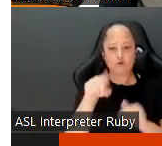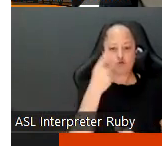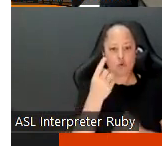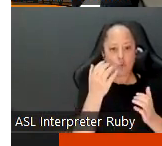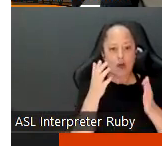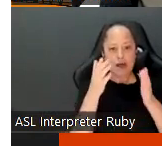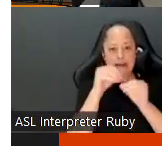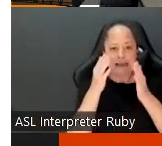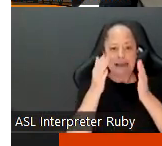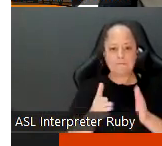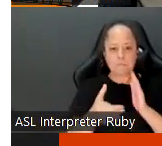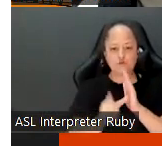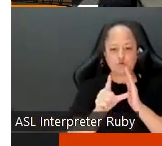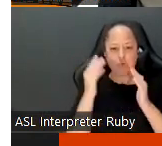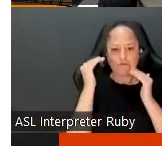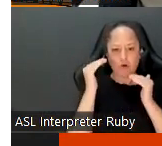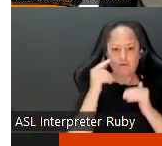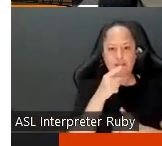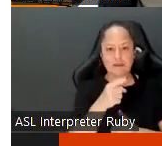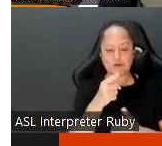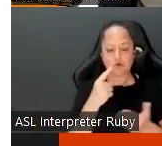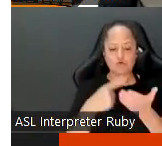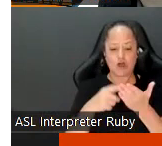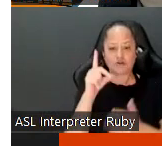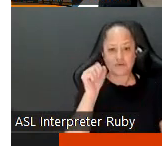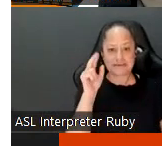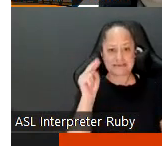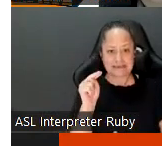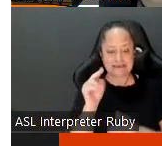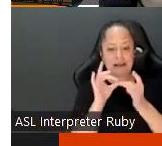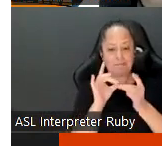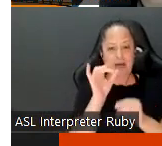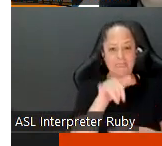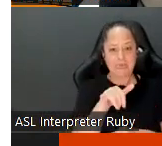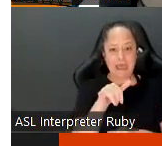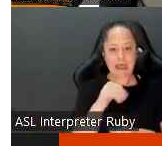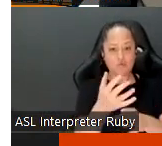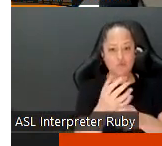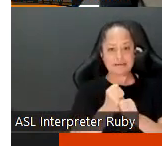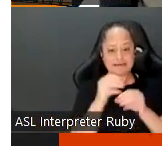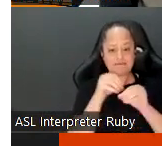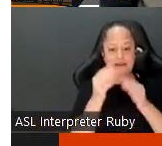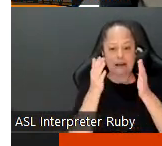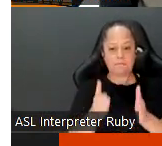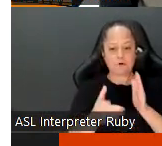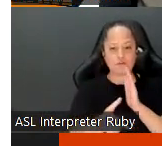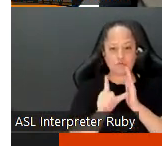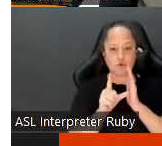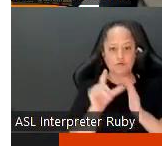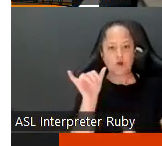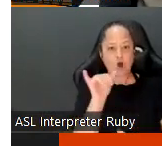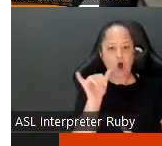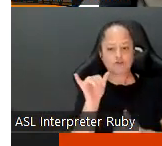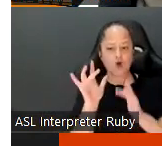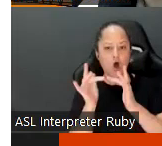reviews then hopefully you talk to your dean about that and have received in-person reviews um as well as